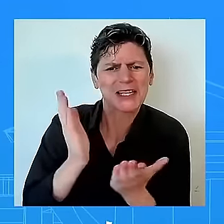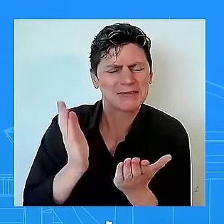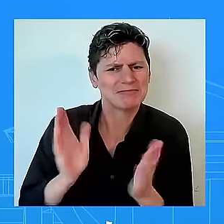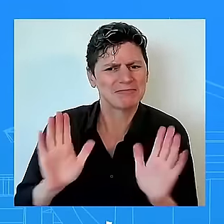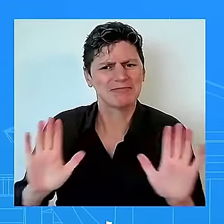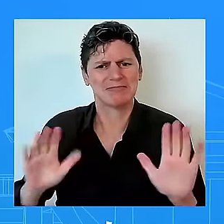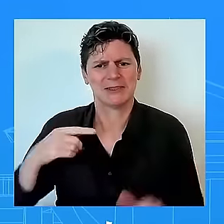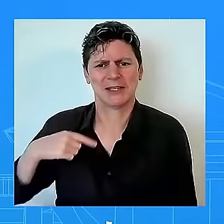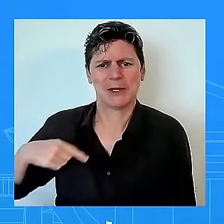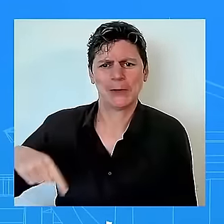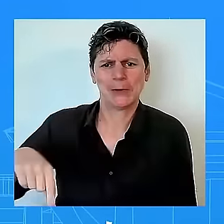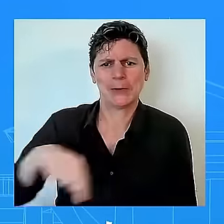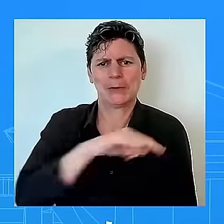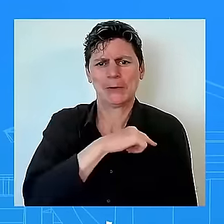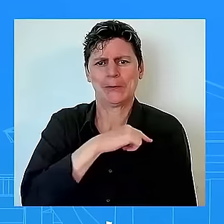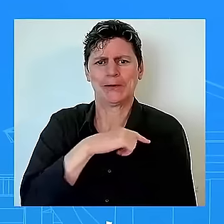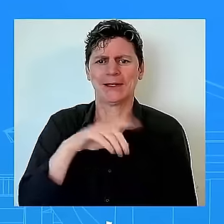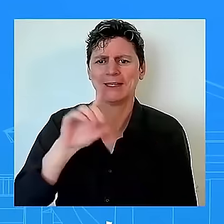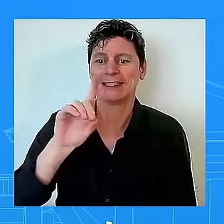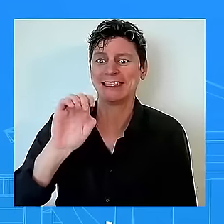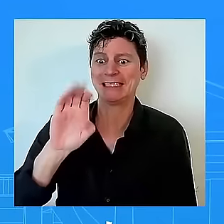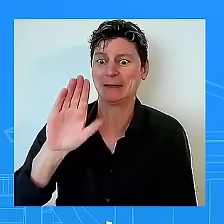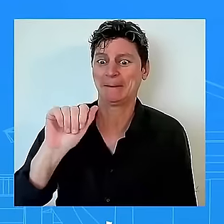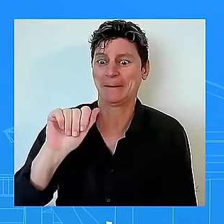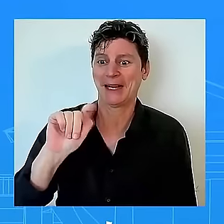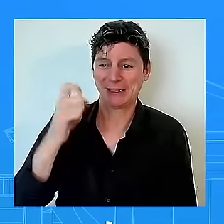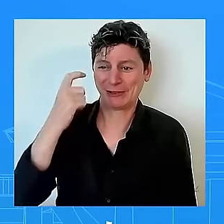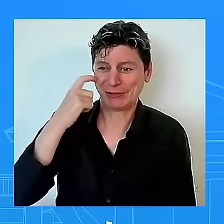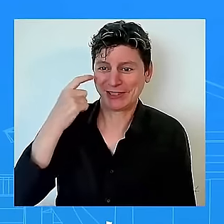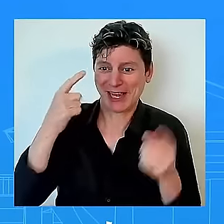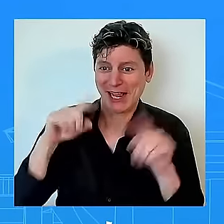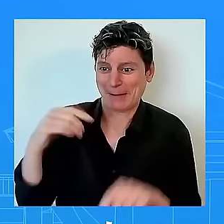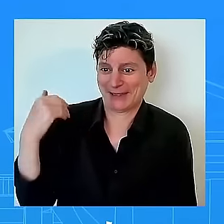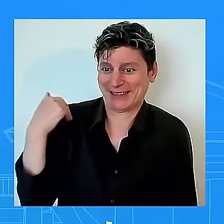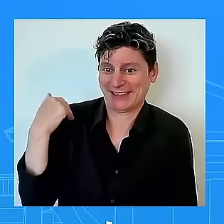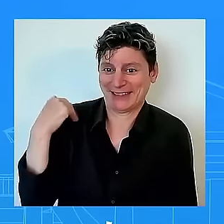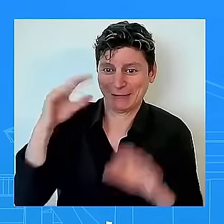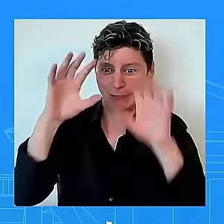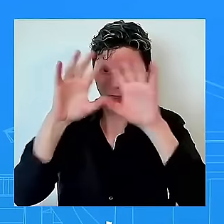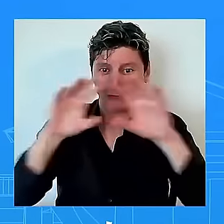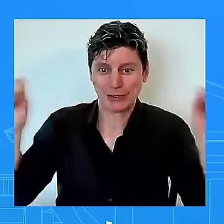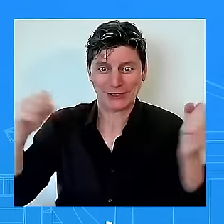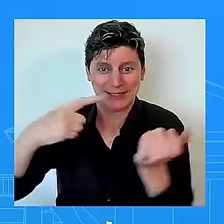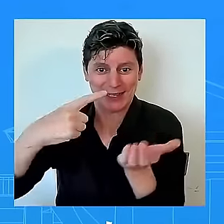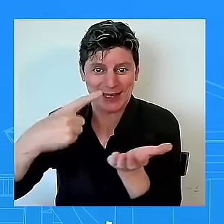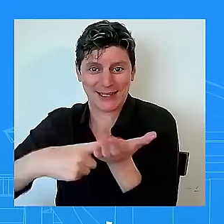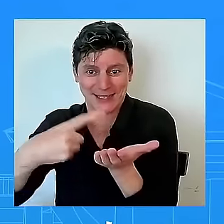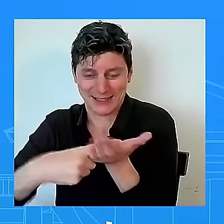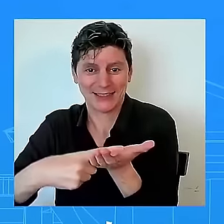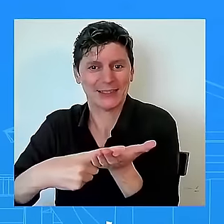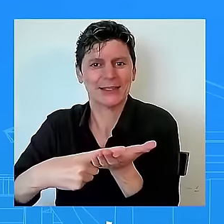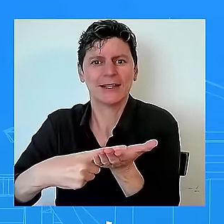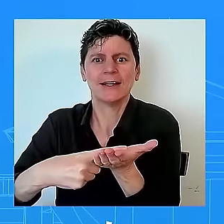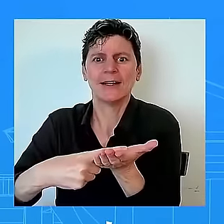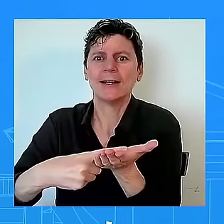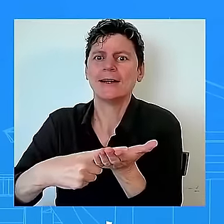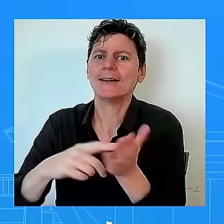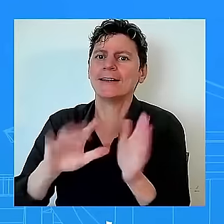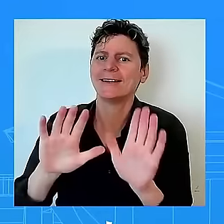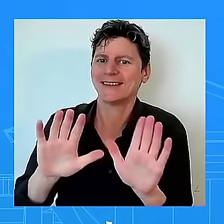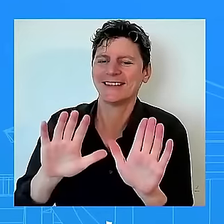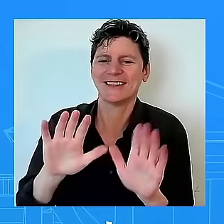it is it is uh that is what's beautiful about what we do right uh to go back and forth so about our democracy